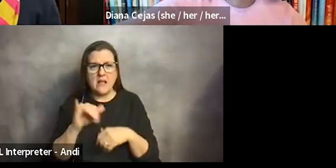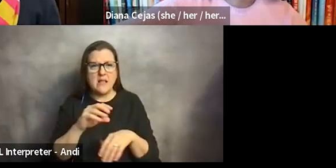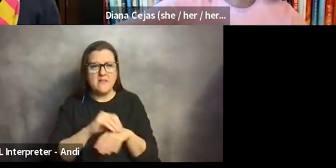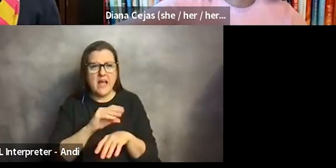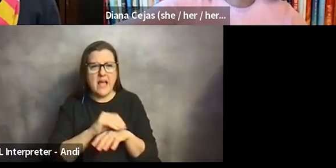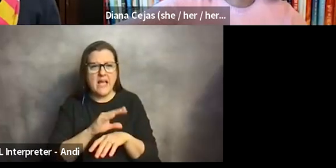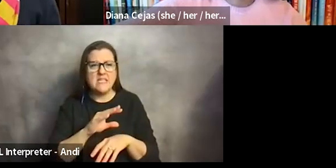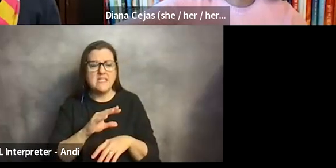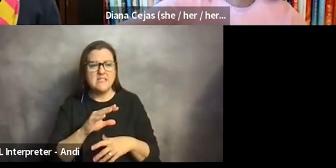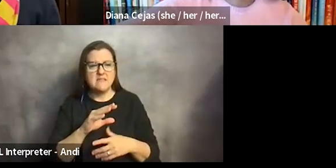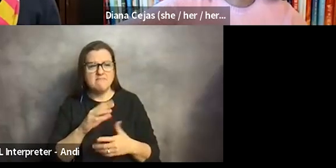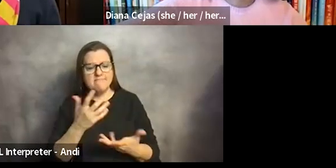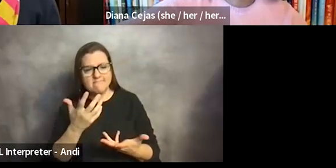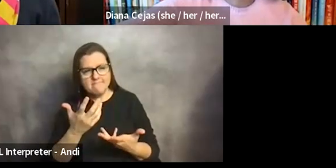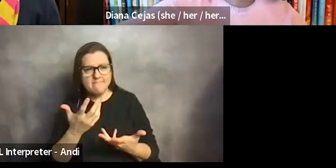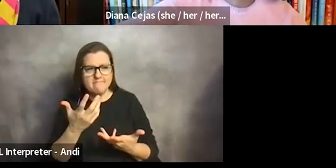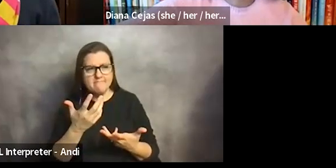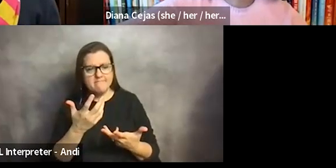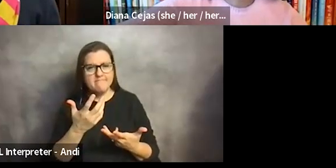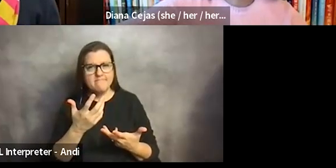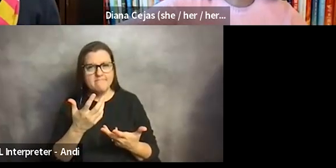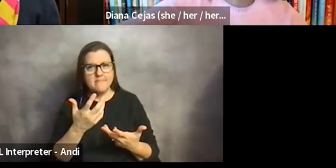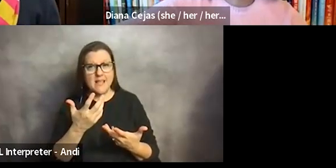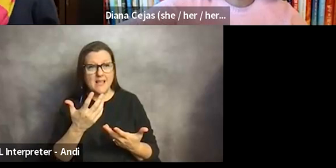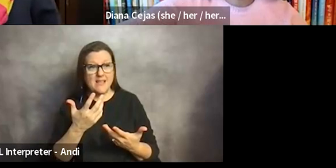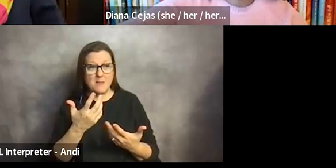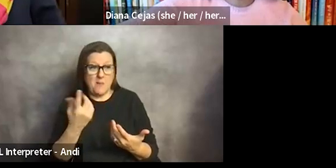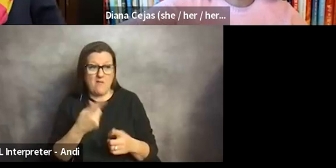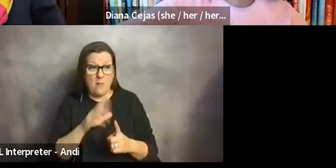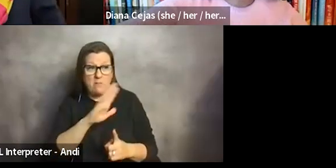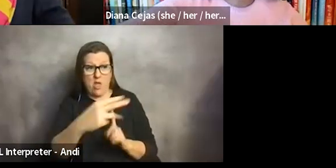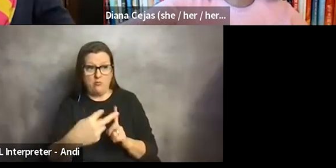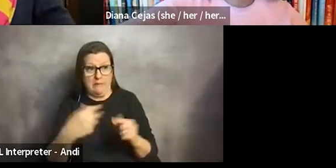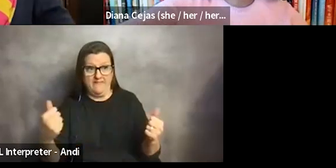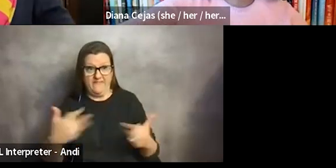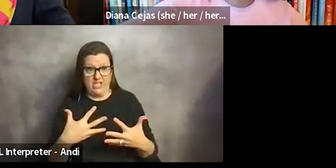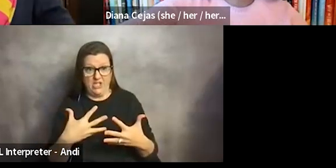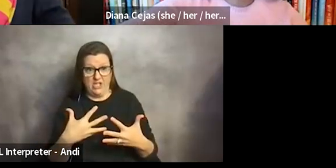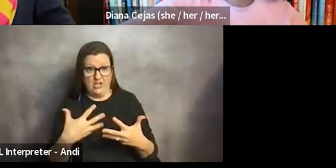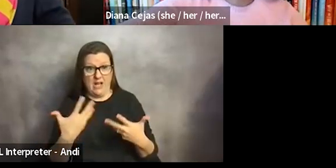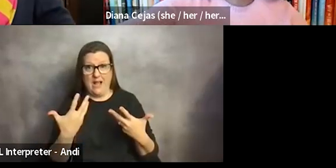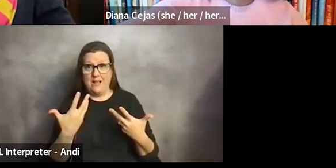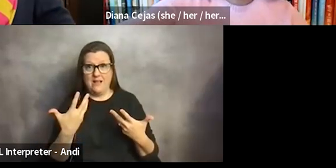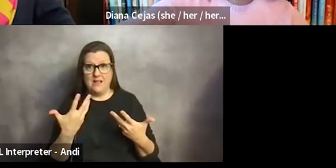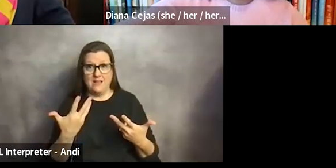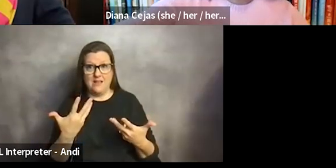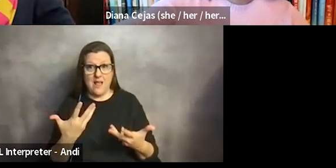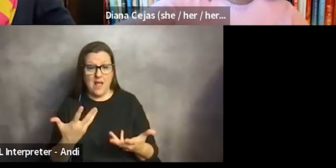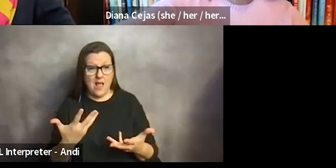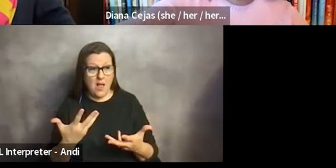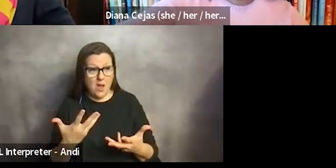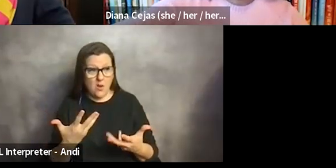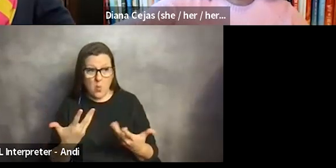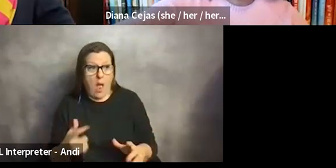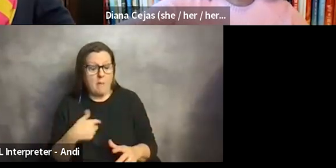given from, from the perspective of fear? Like they, they want me to not receive any, uh, issues or